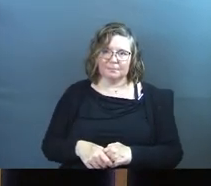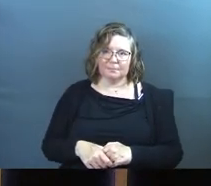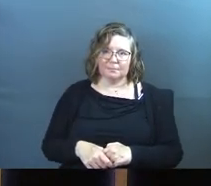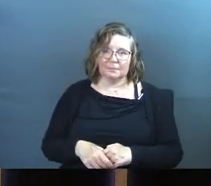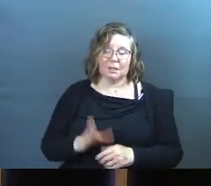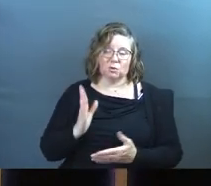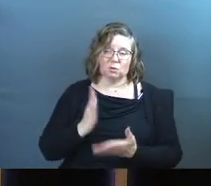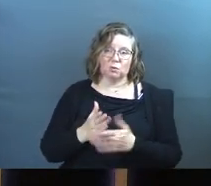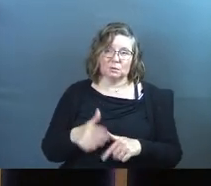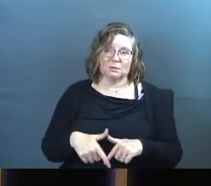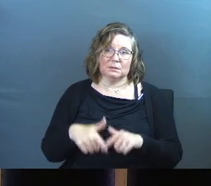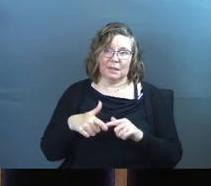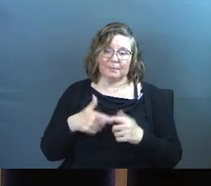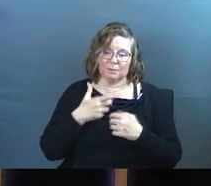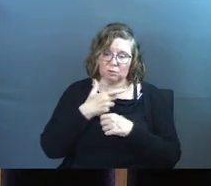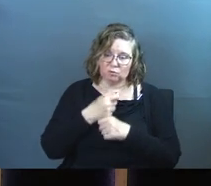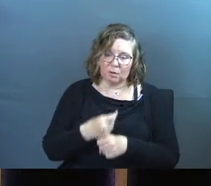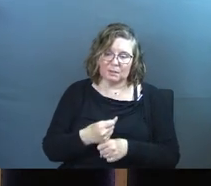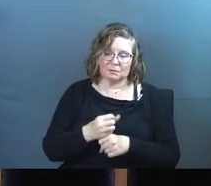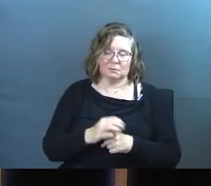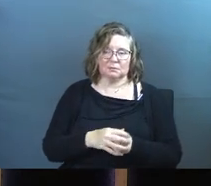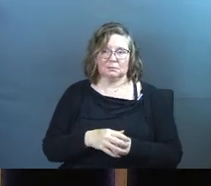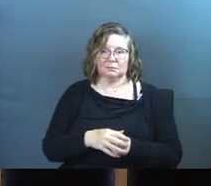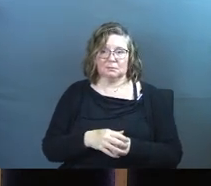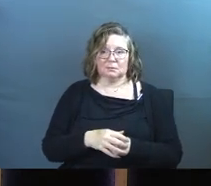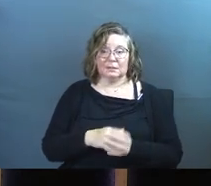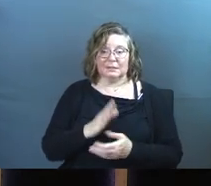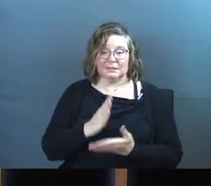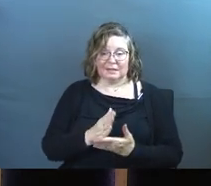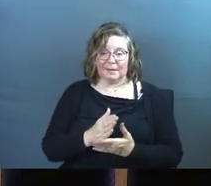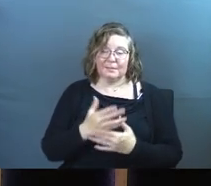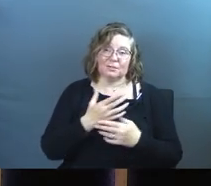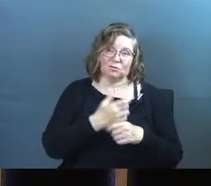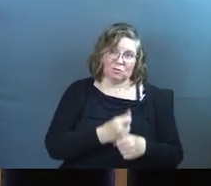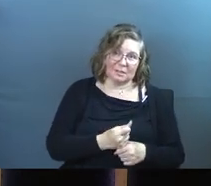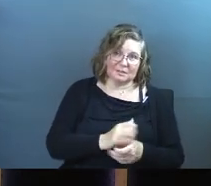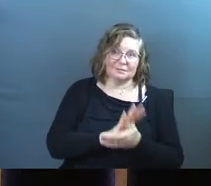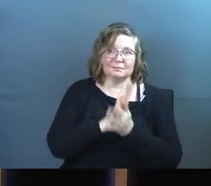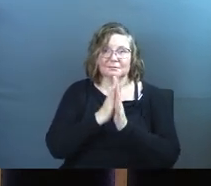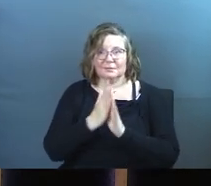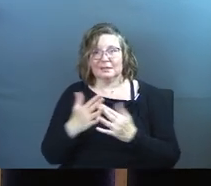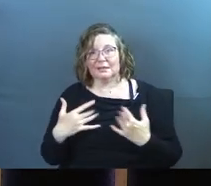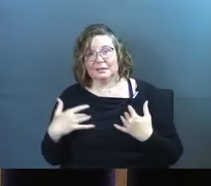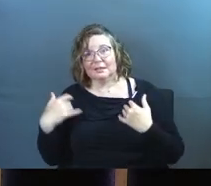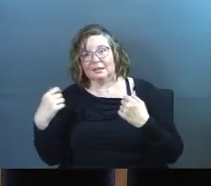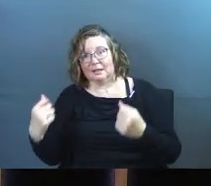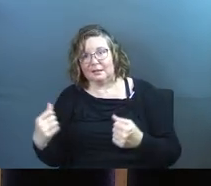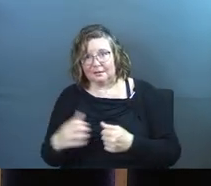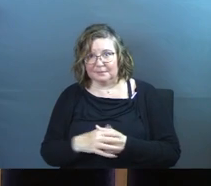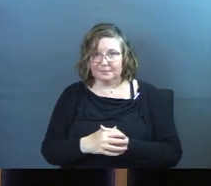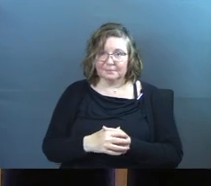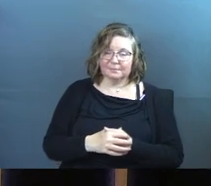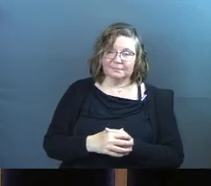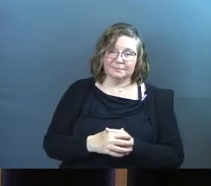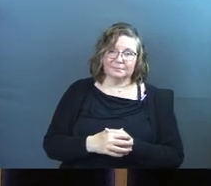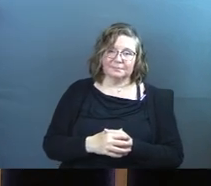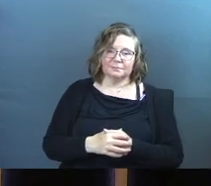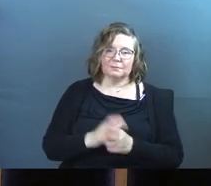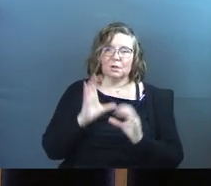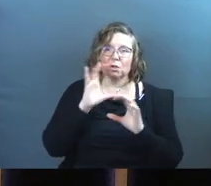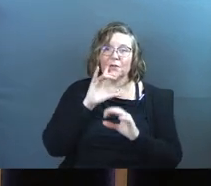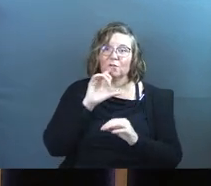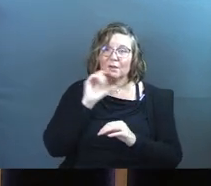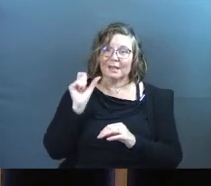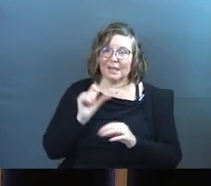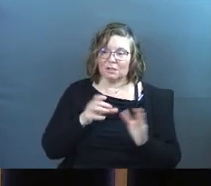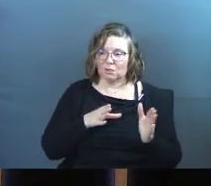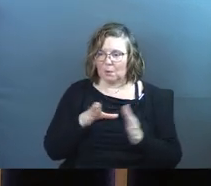Stop. stop. And you trust. Because in the stopping is the trusting, and in the trusting is the healing. Look for the